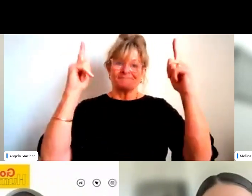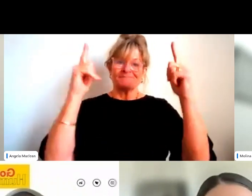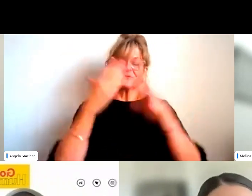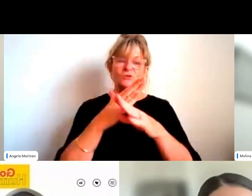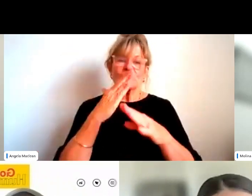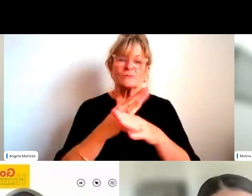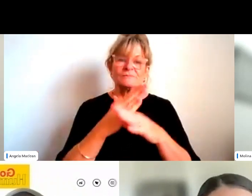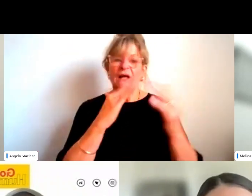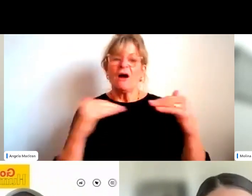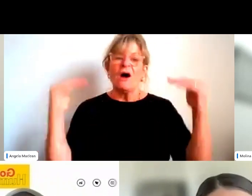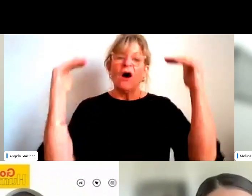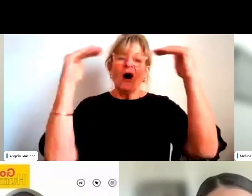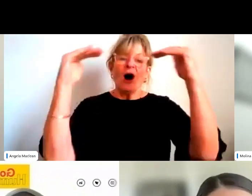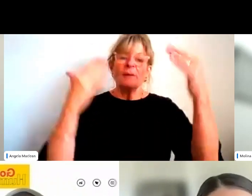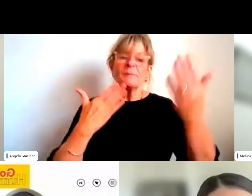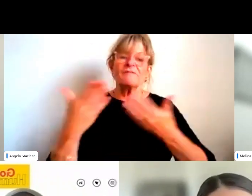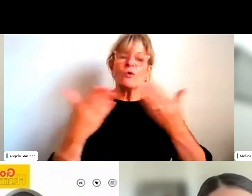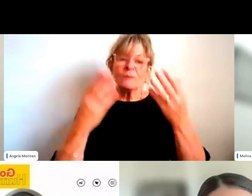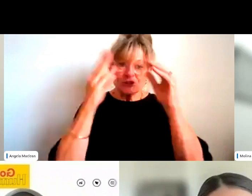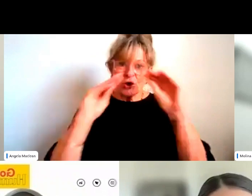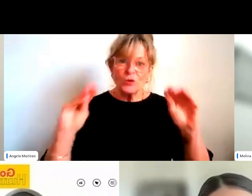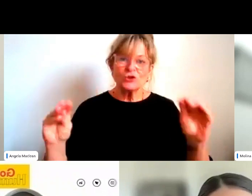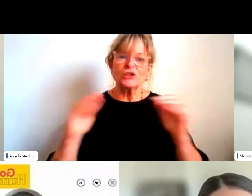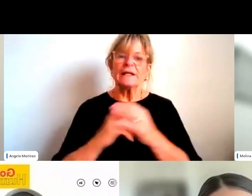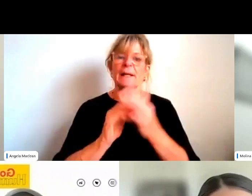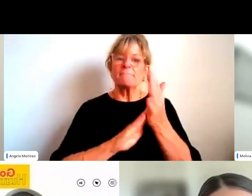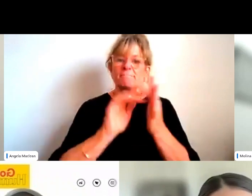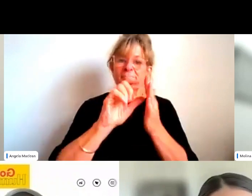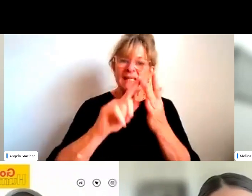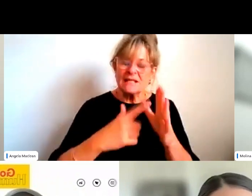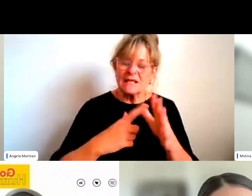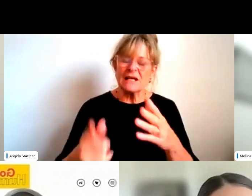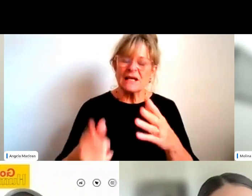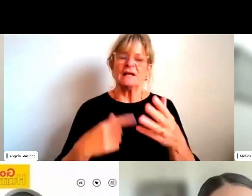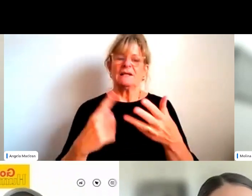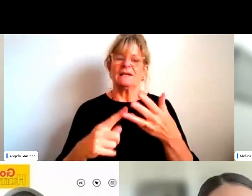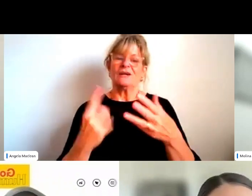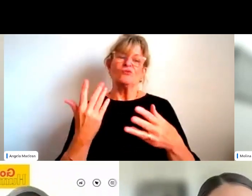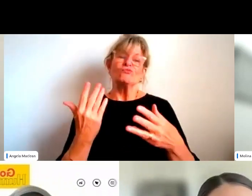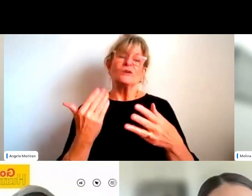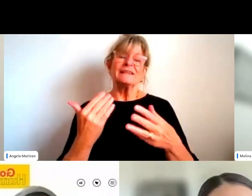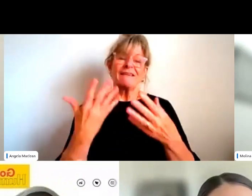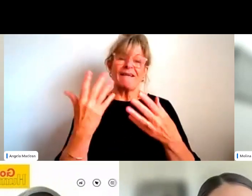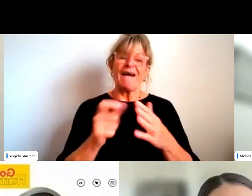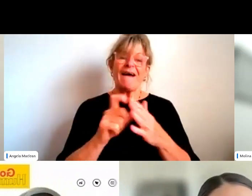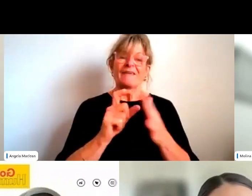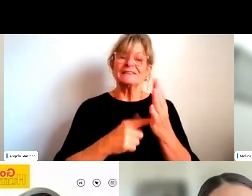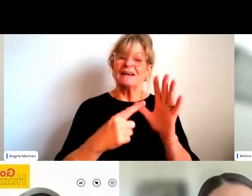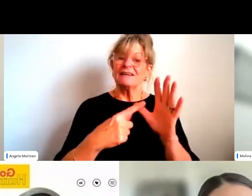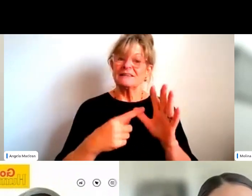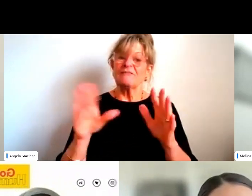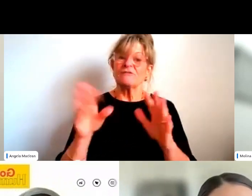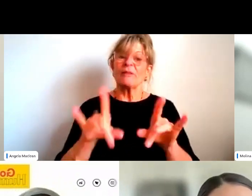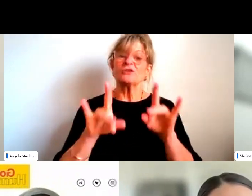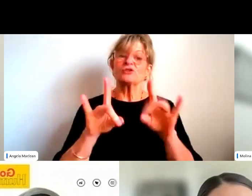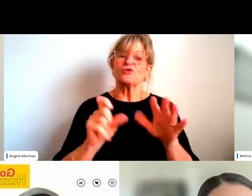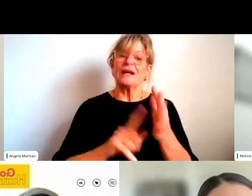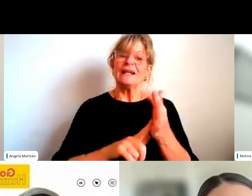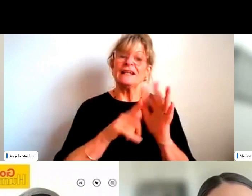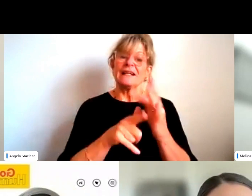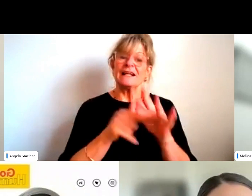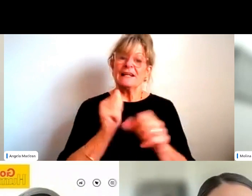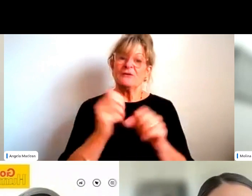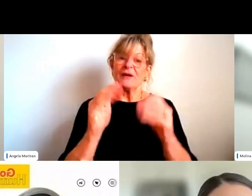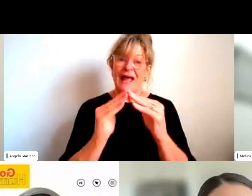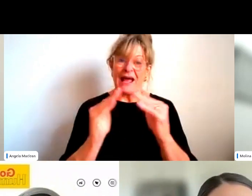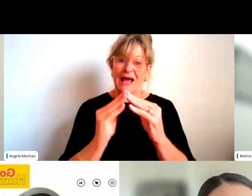performance coaching and officiating media roles. There's also been some like recent data from the Australian Clearinghouse for sports that while